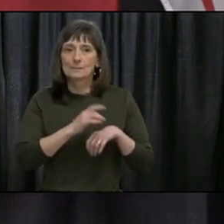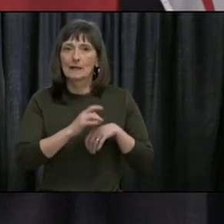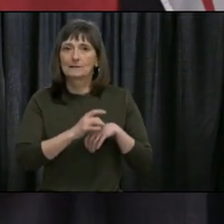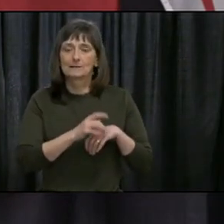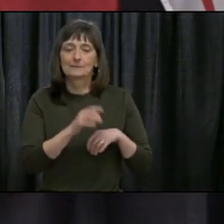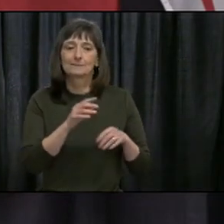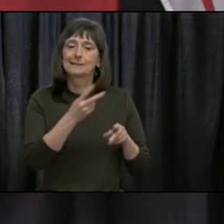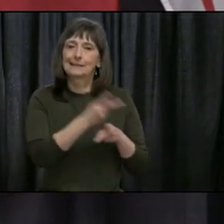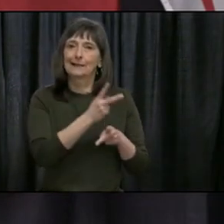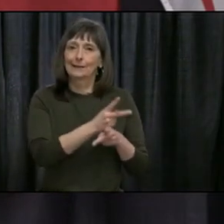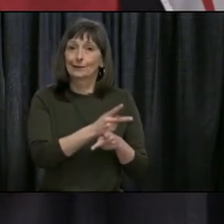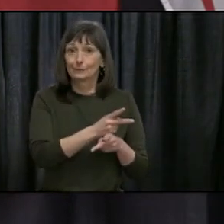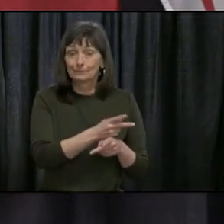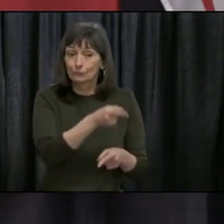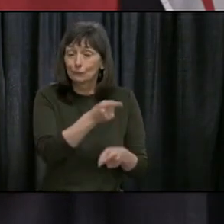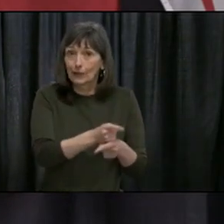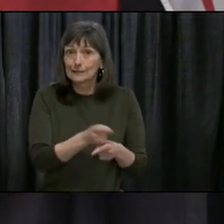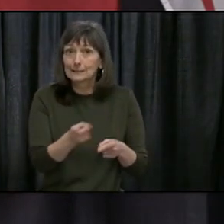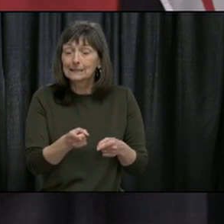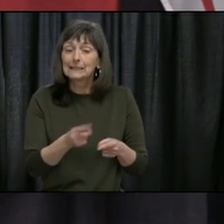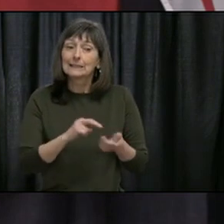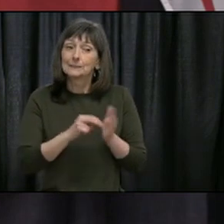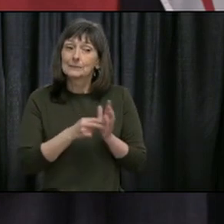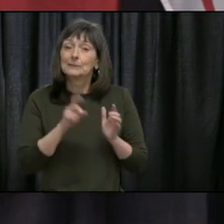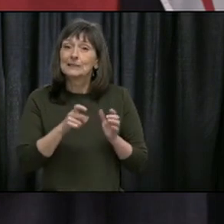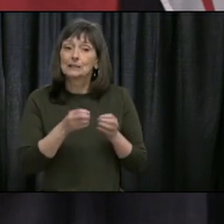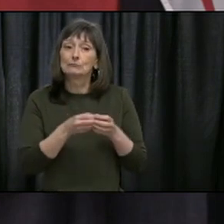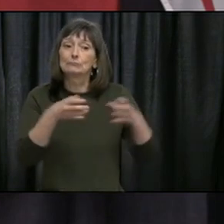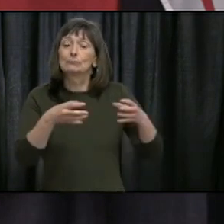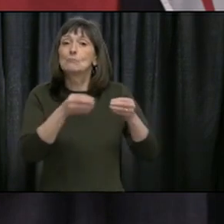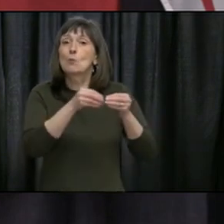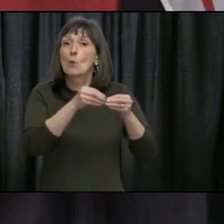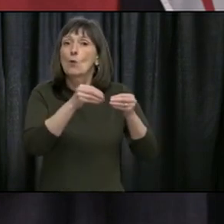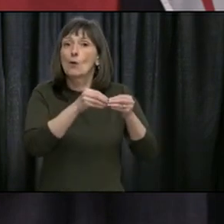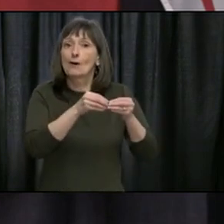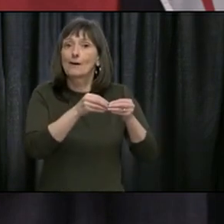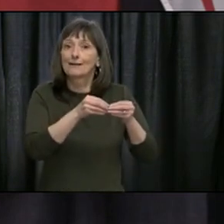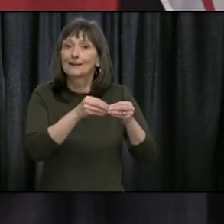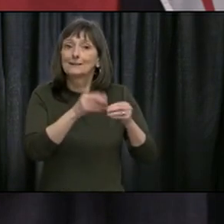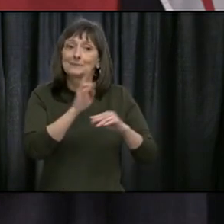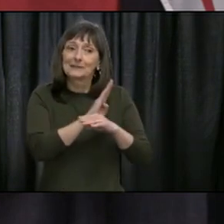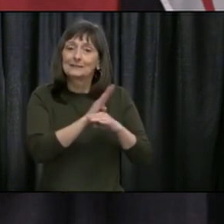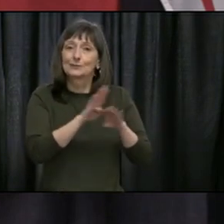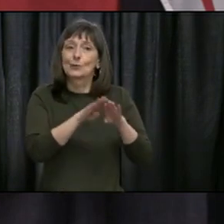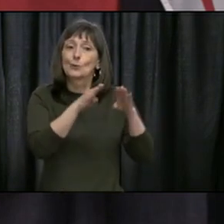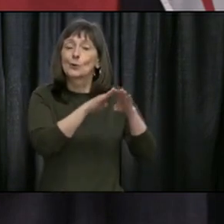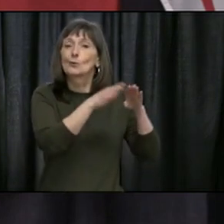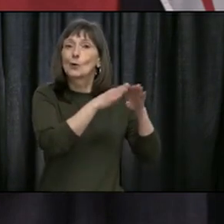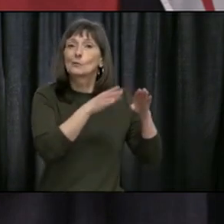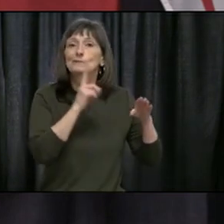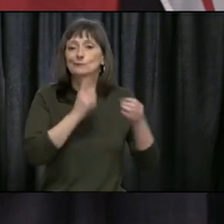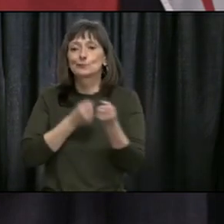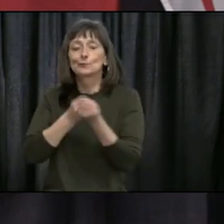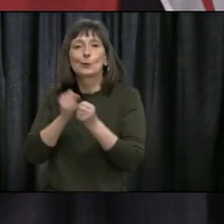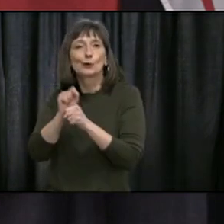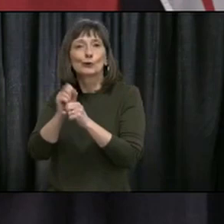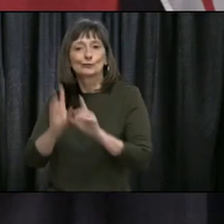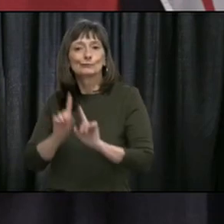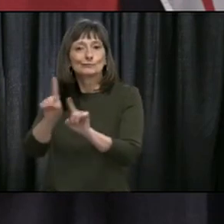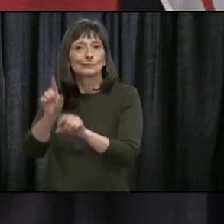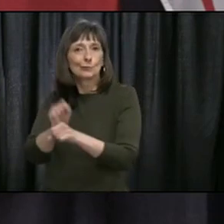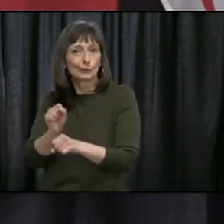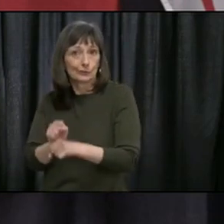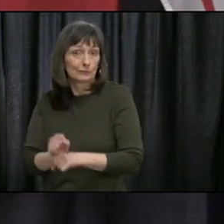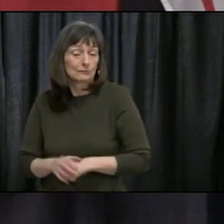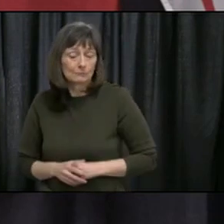Therefore, it would mean that we would need childcare spaces open up to support those businesses and organizations that will